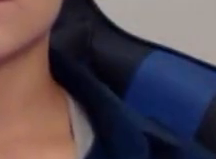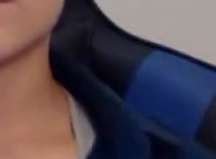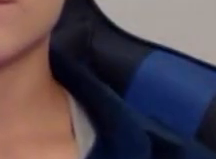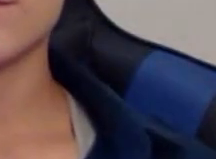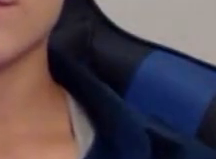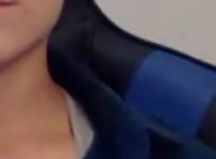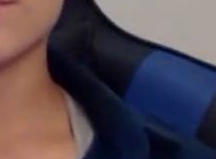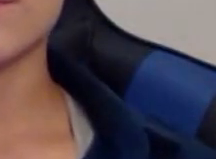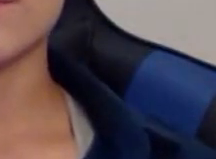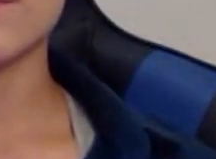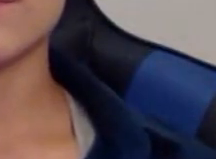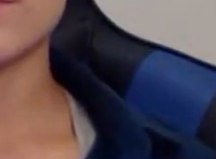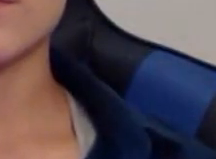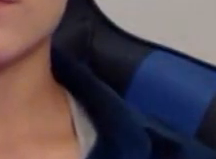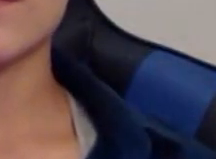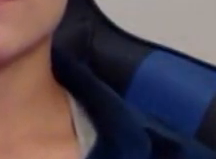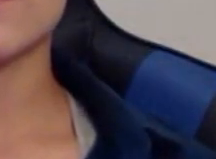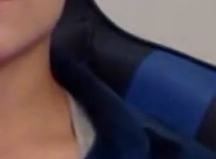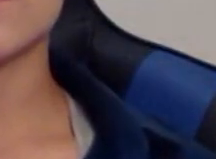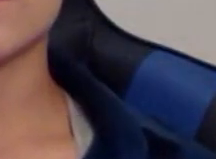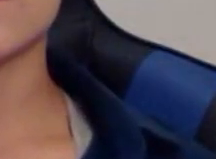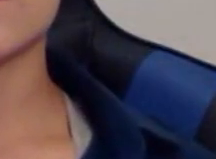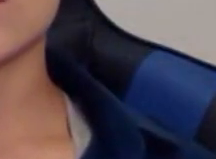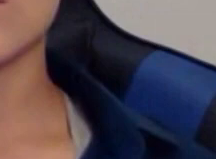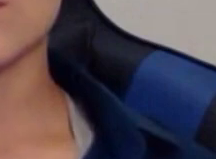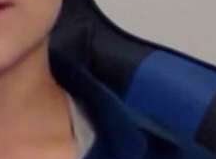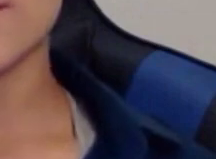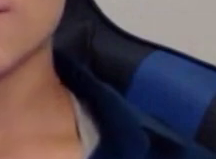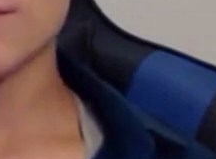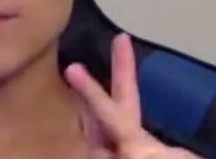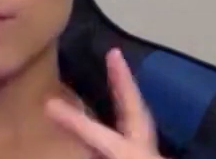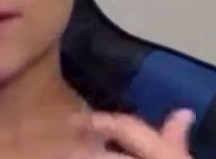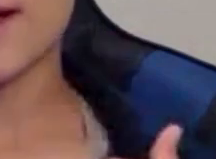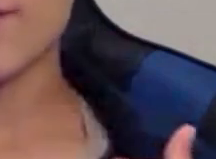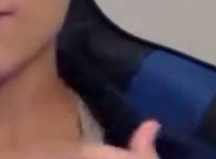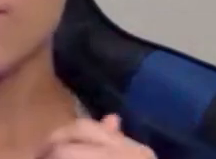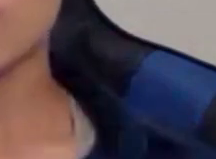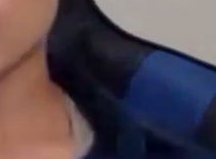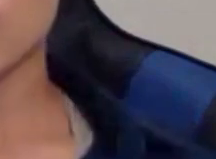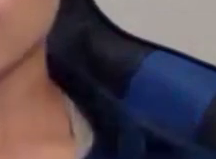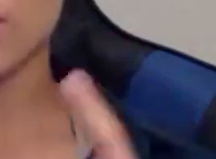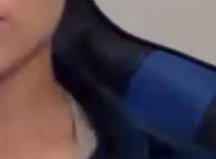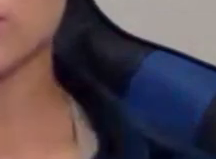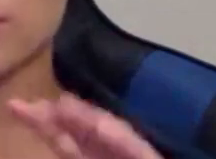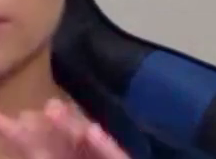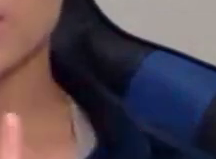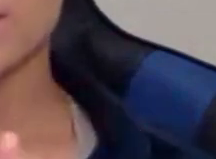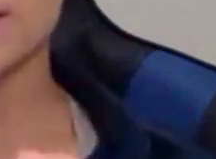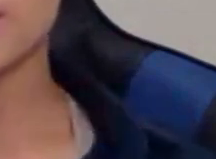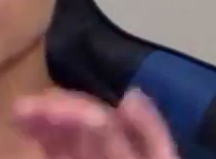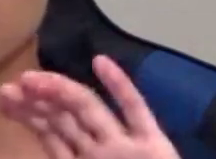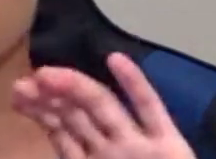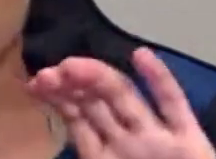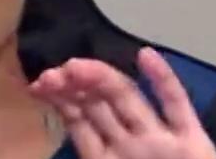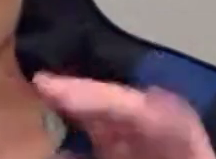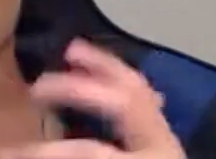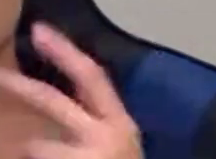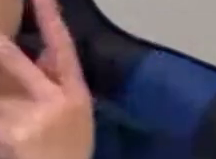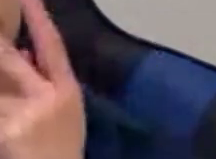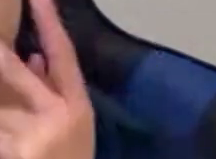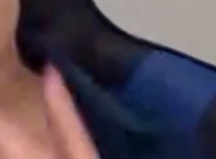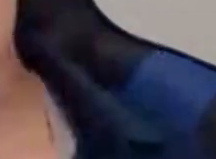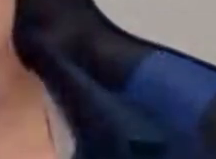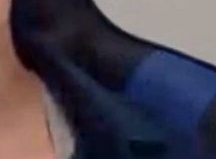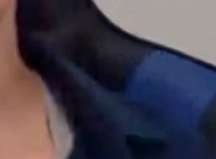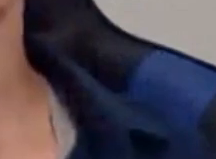Have any questions in the chat? We have one question here. What are my thoughts on why it's more accepted